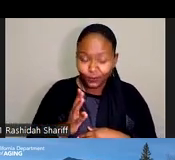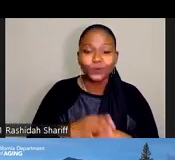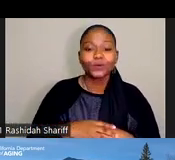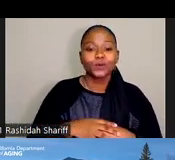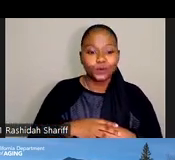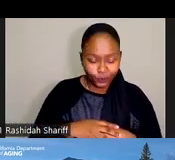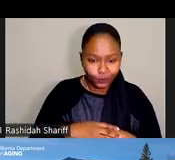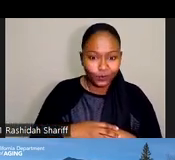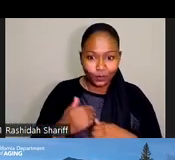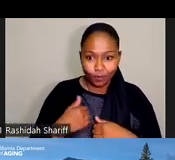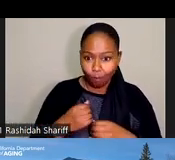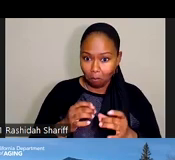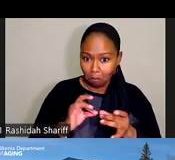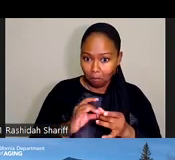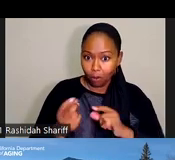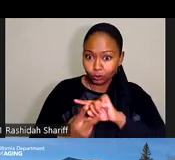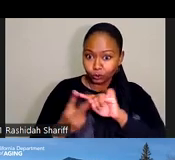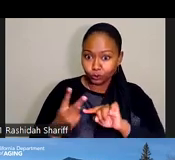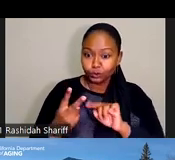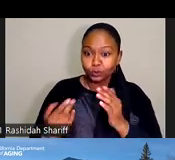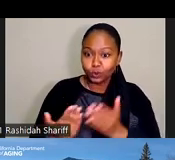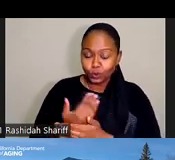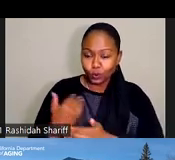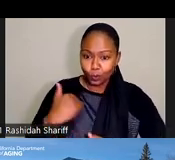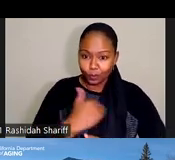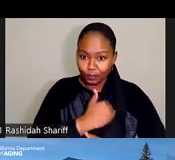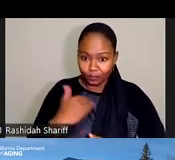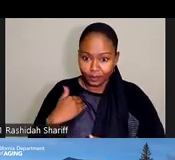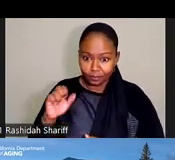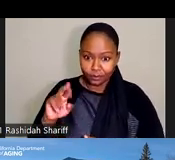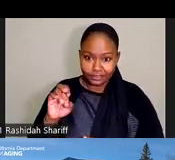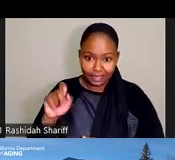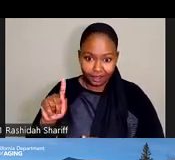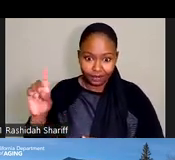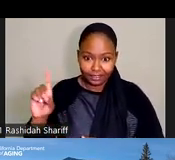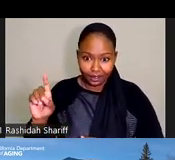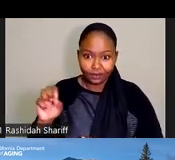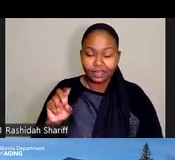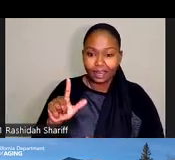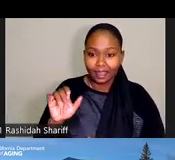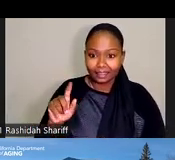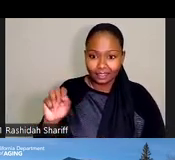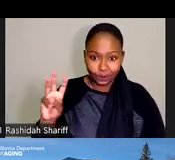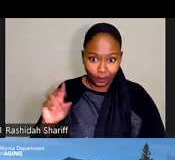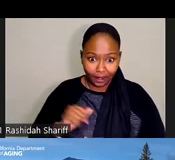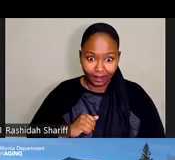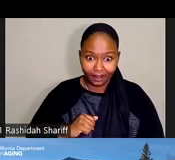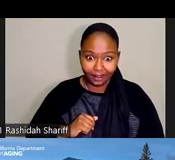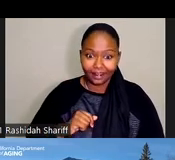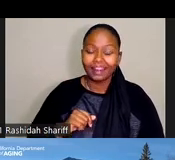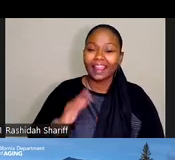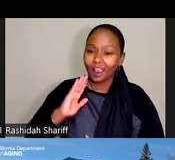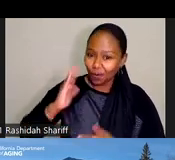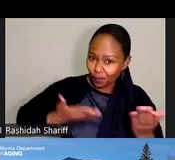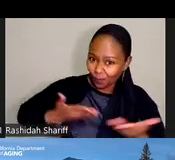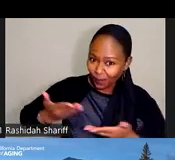two of our new members with us that I can see on screen, Eric Doughty and Linda Way. Welcome, Eric and Linda.